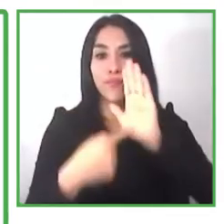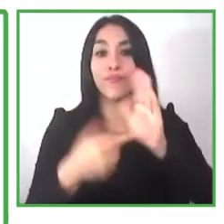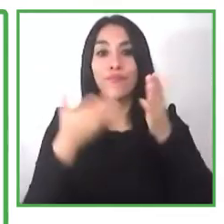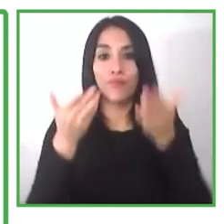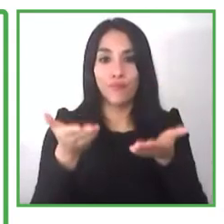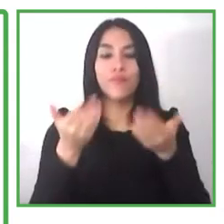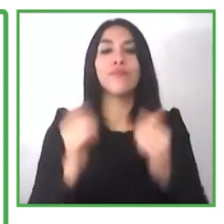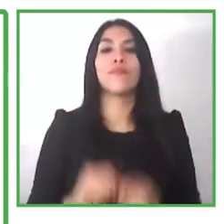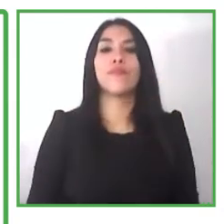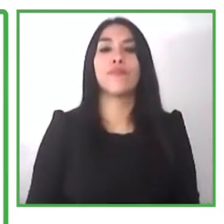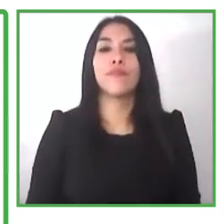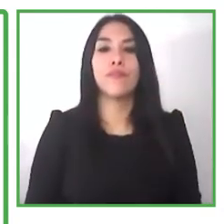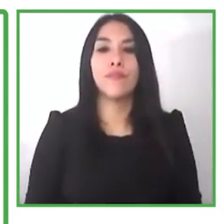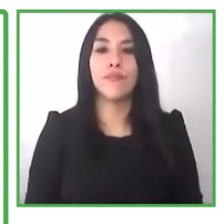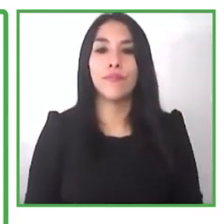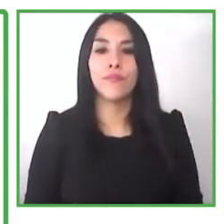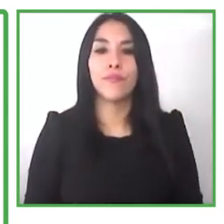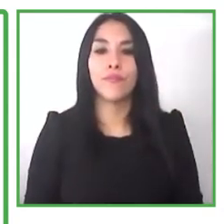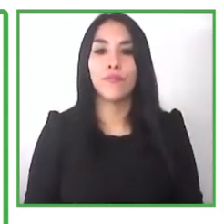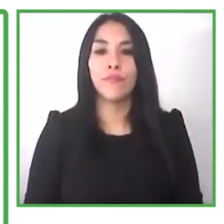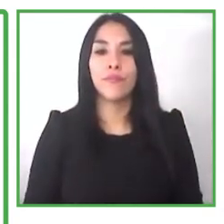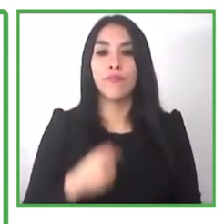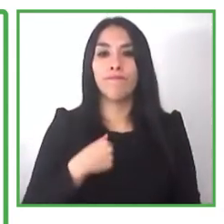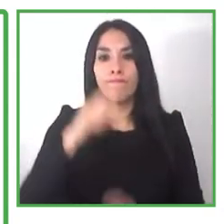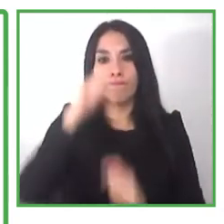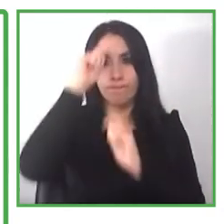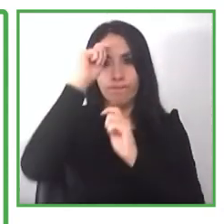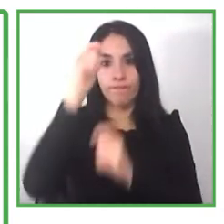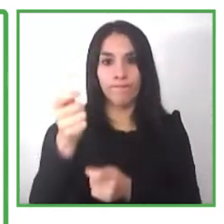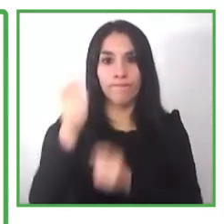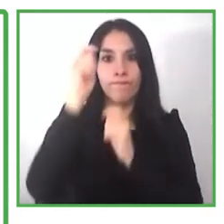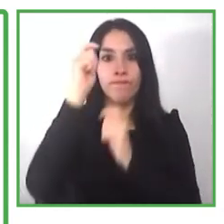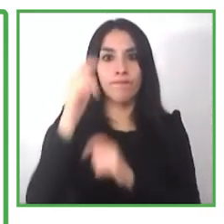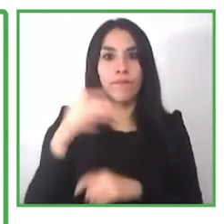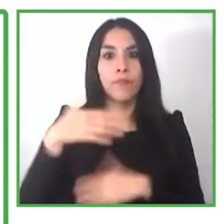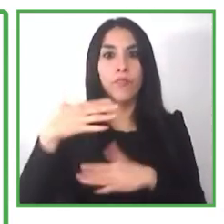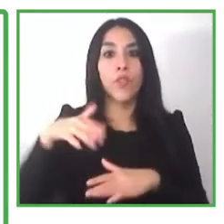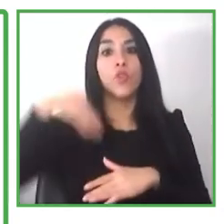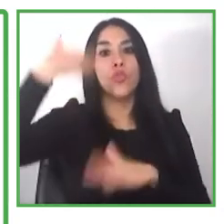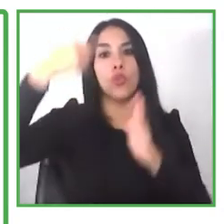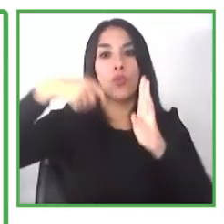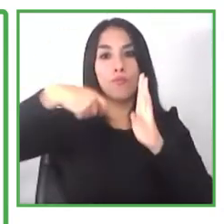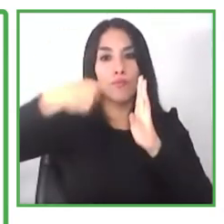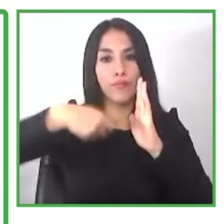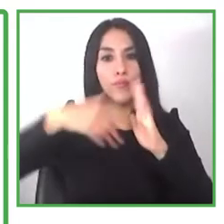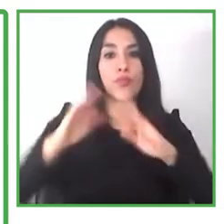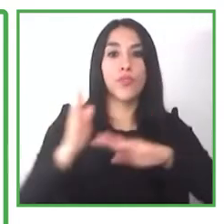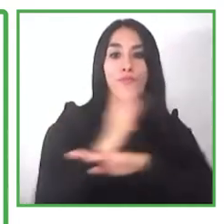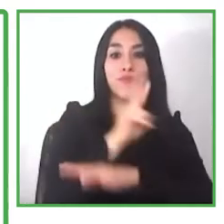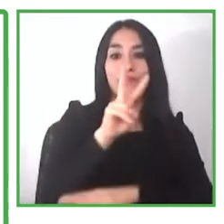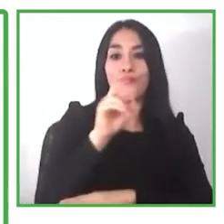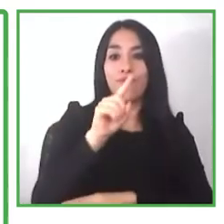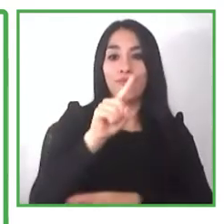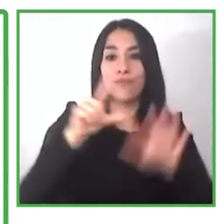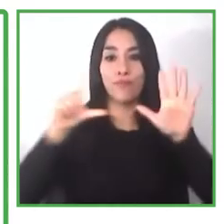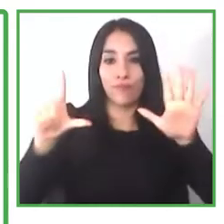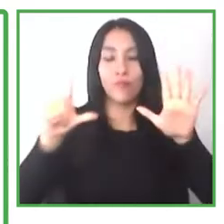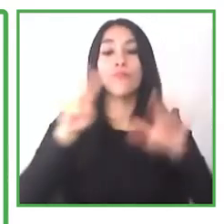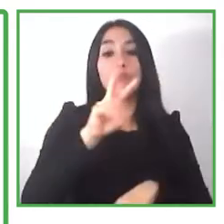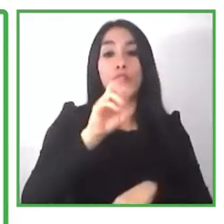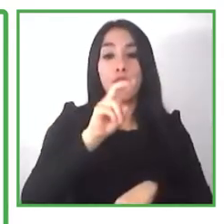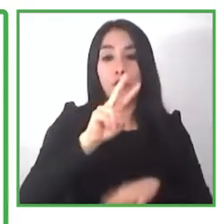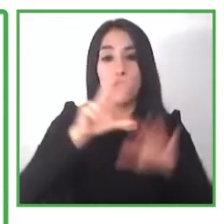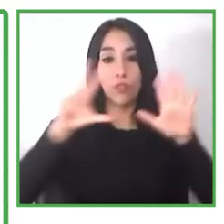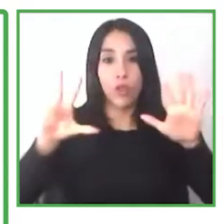2017 and 2018 as an innovative practice um and we've been uh in 2020 last year